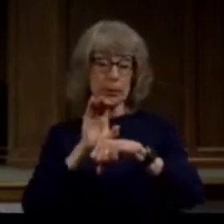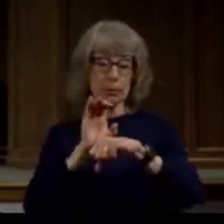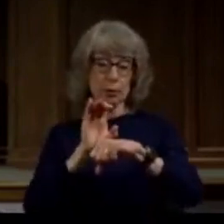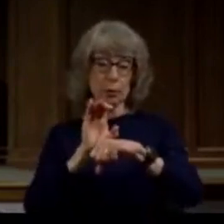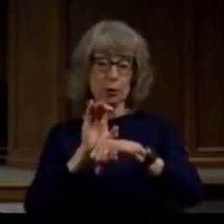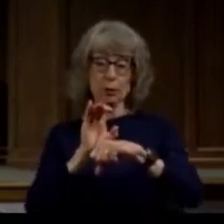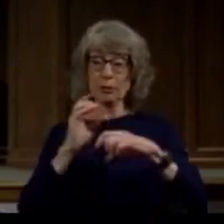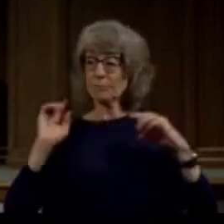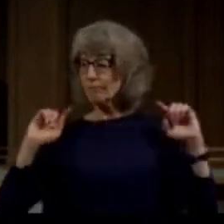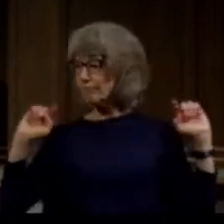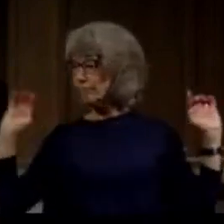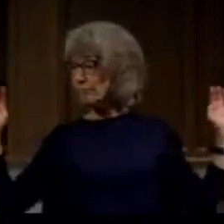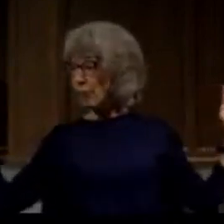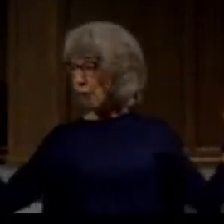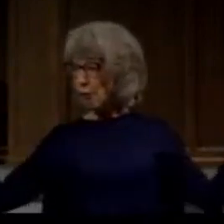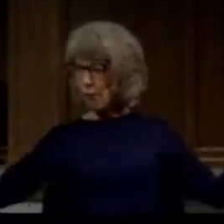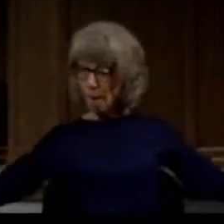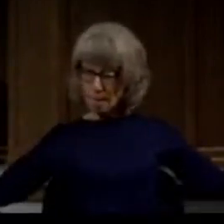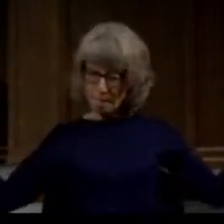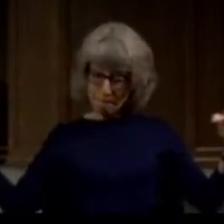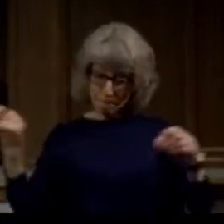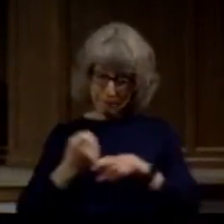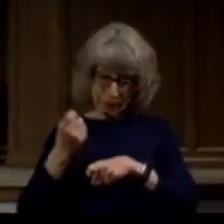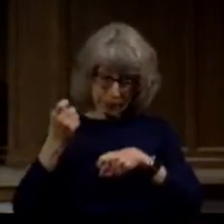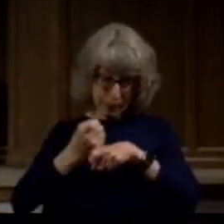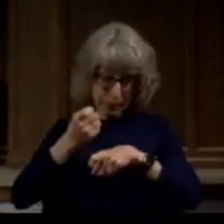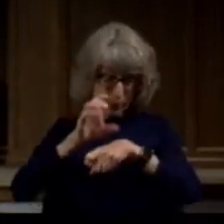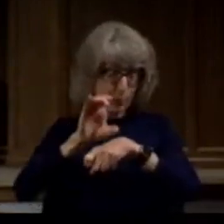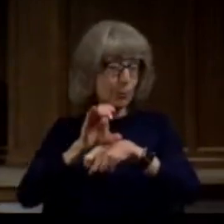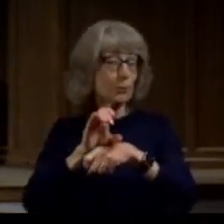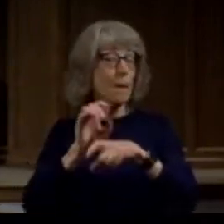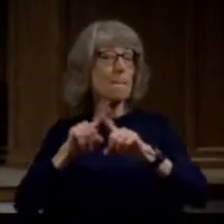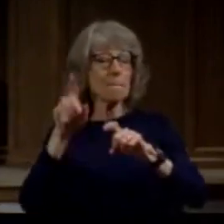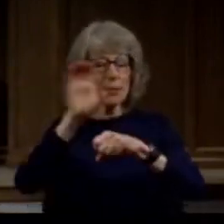but the church is the greatest hope for humankind kind